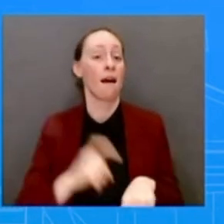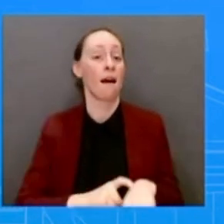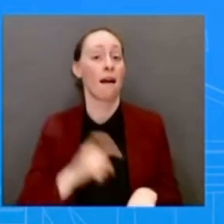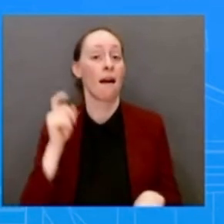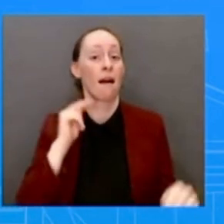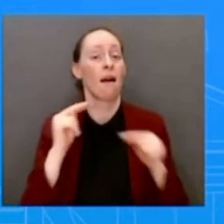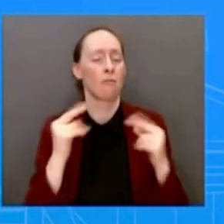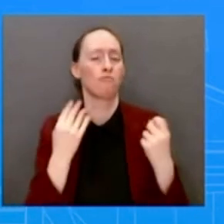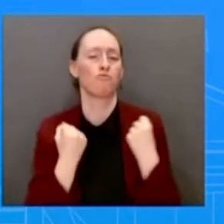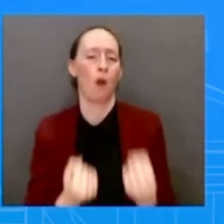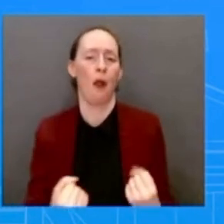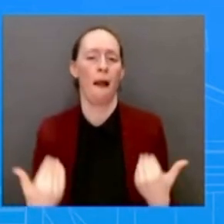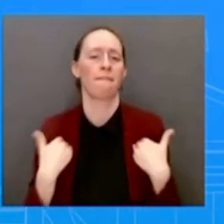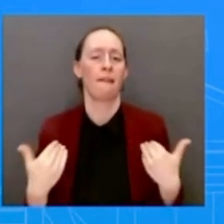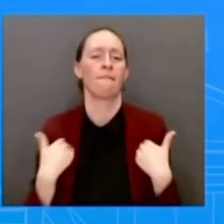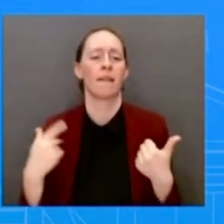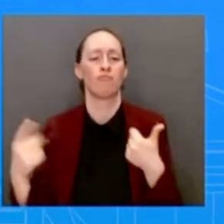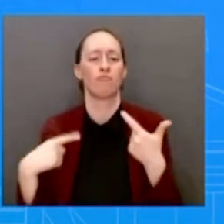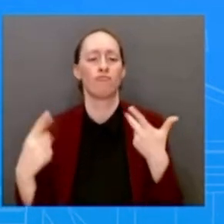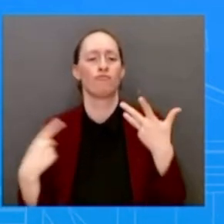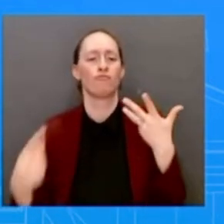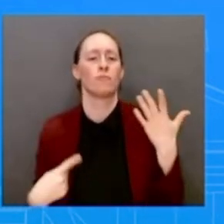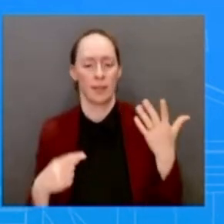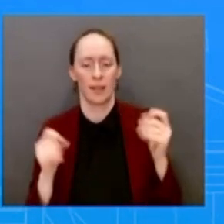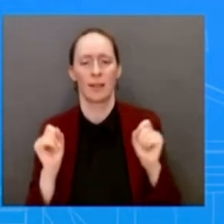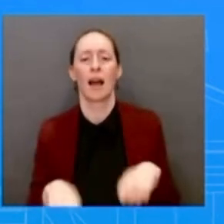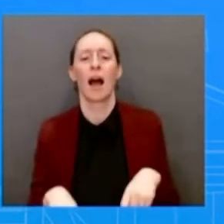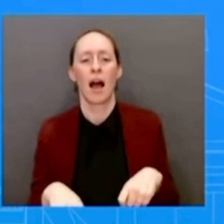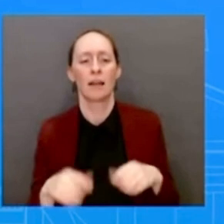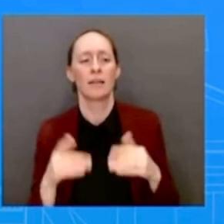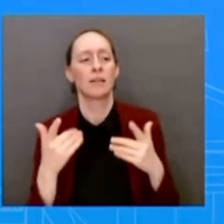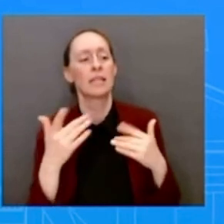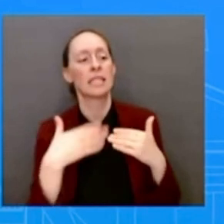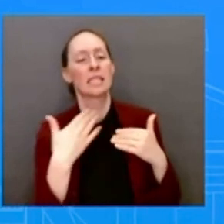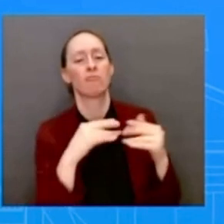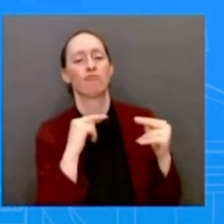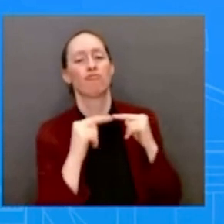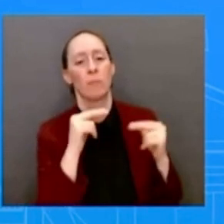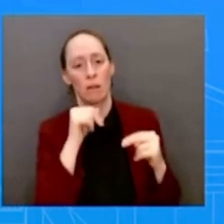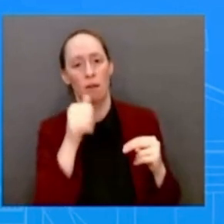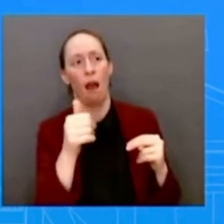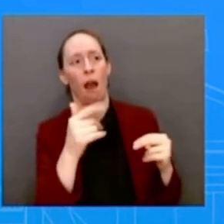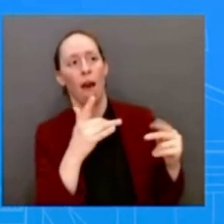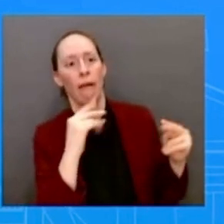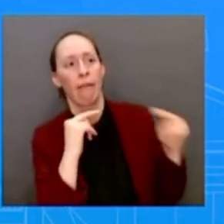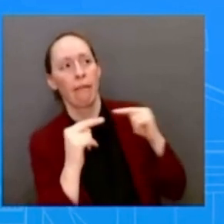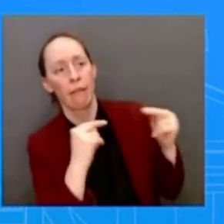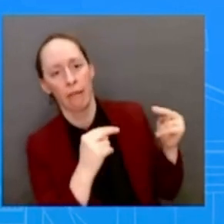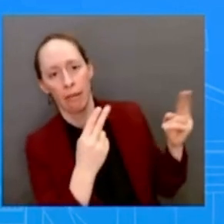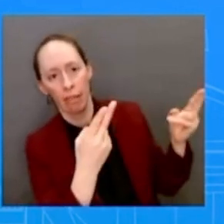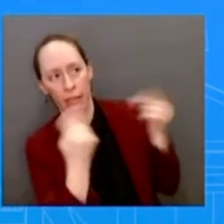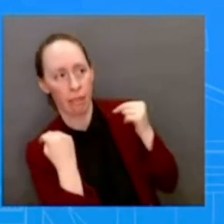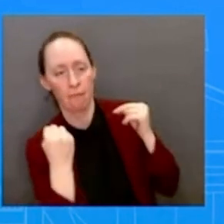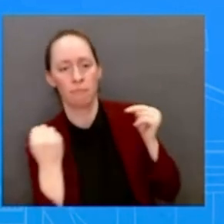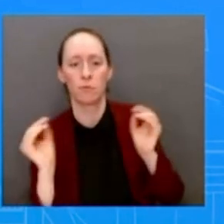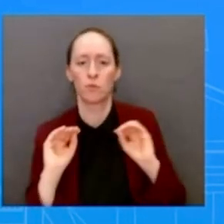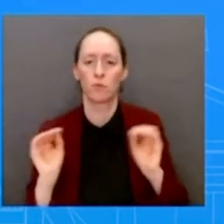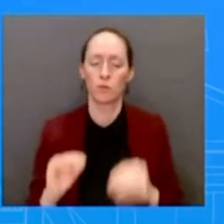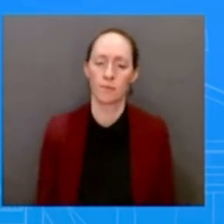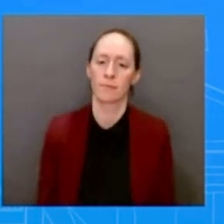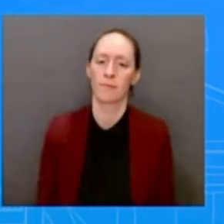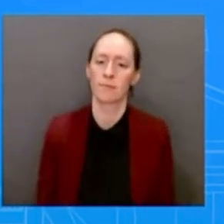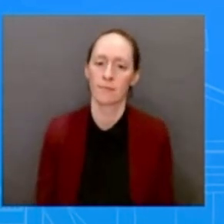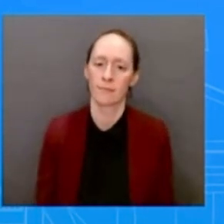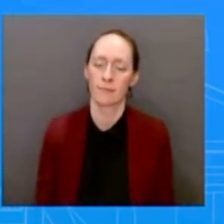so that's what you're seeing from this President. That's what you're seeing from the Allies across the globe. And you're going to see the President meeting